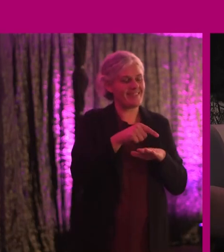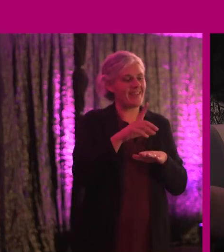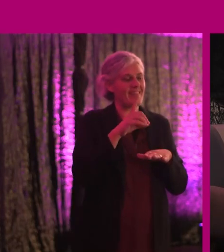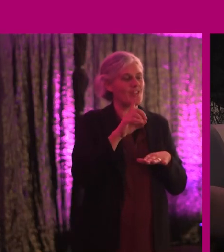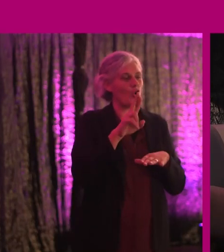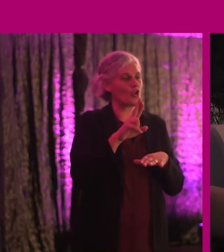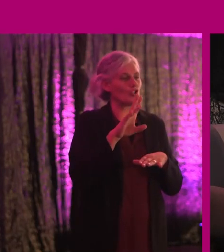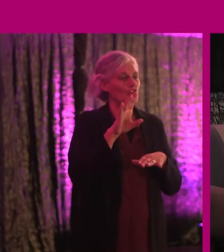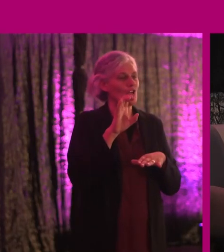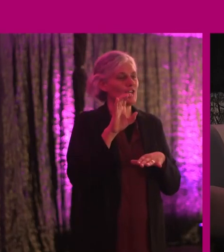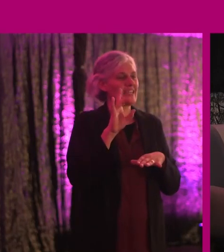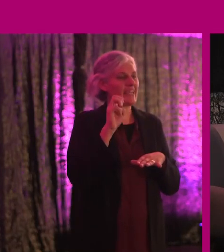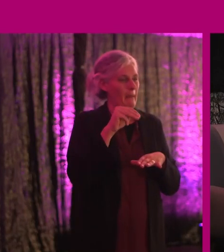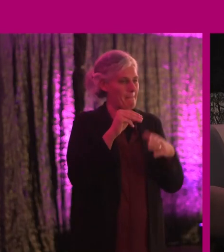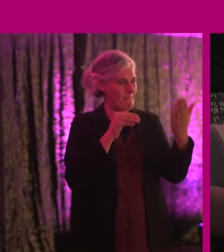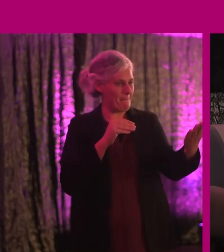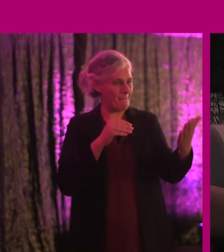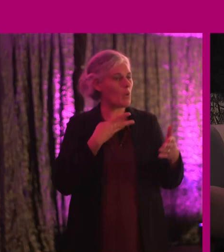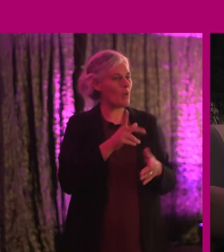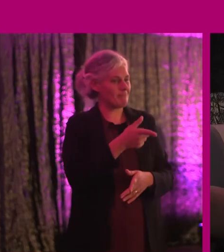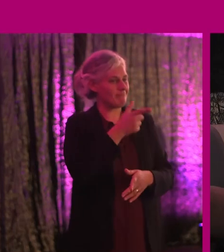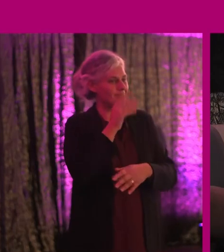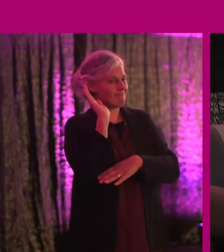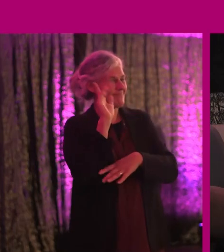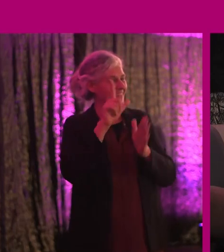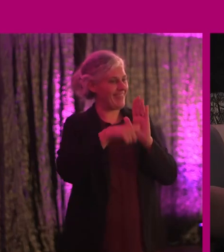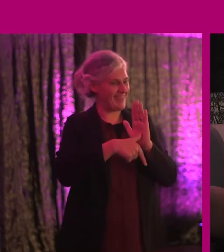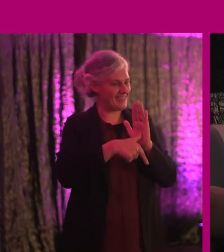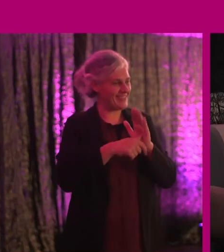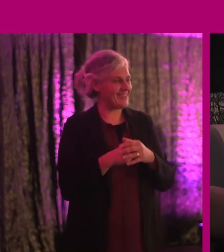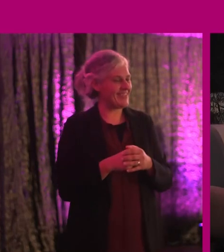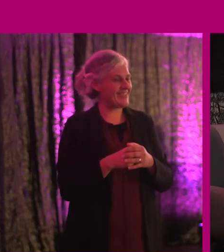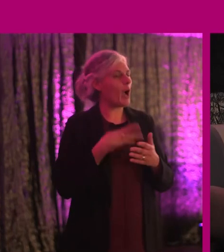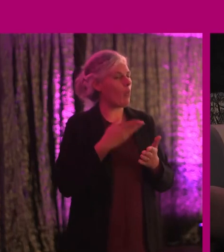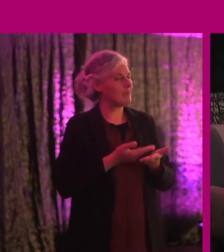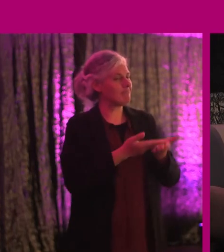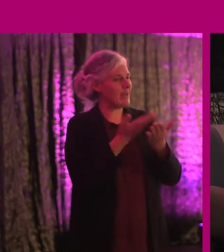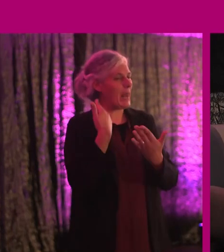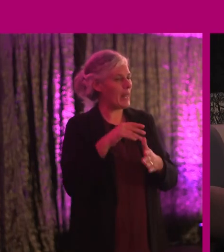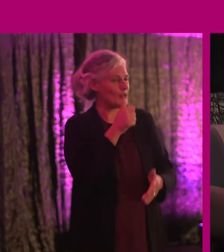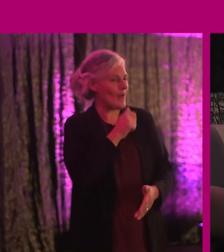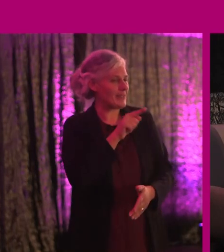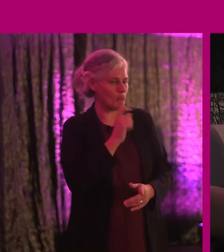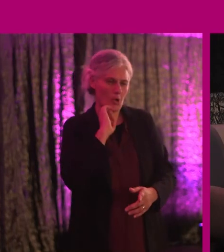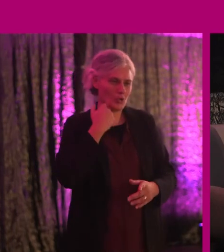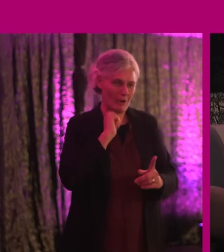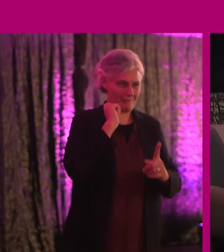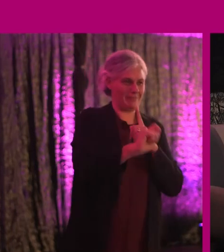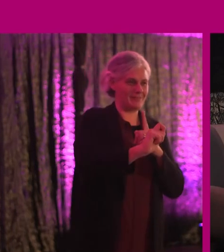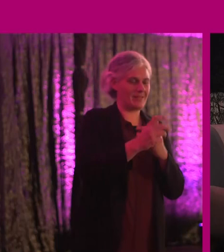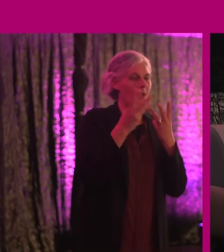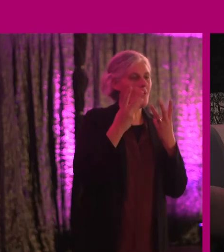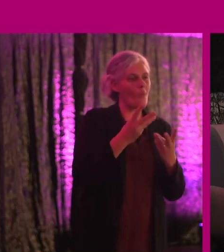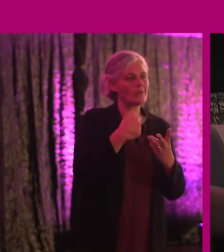Kim. Will you stand up, Dr. Kim? Dr. Kim Hoek will be speaking later on in day. And I'm going to give that to you because he's the expert on this. And I really do urge